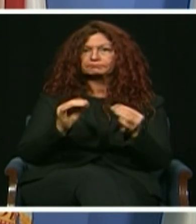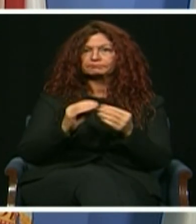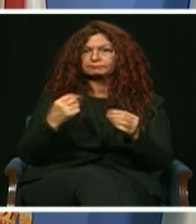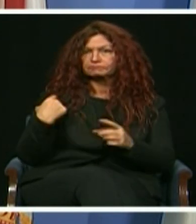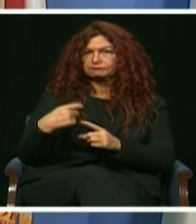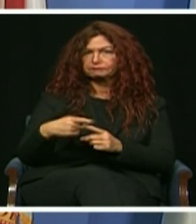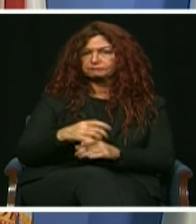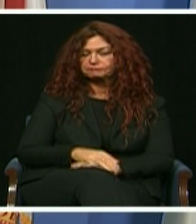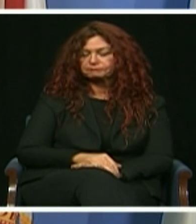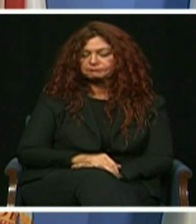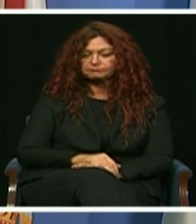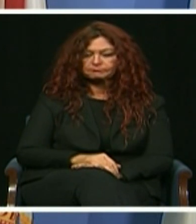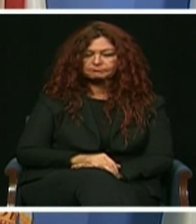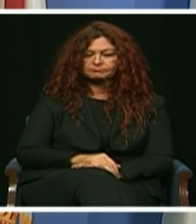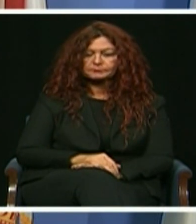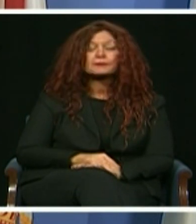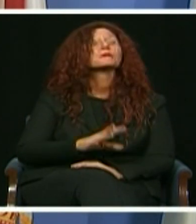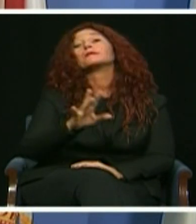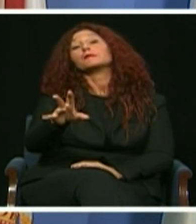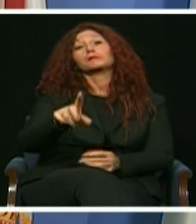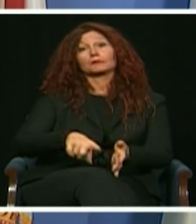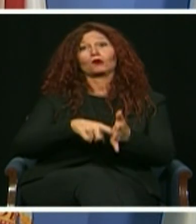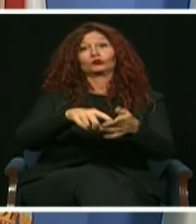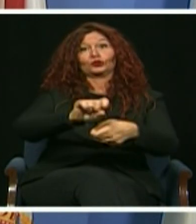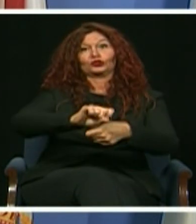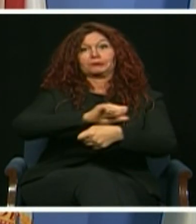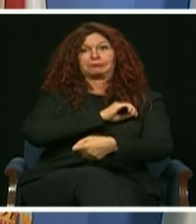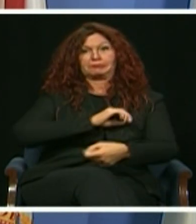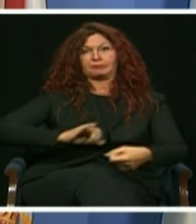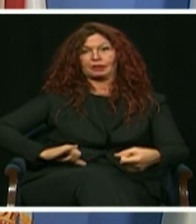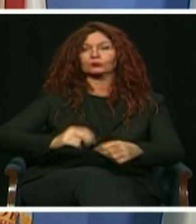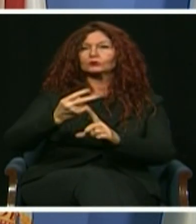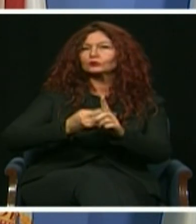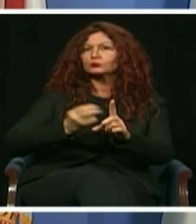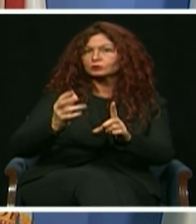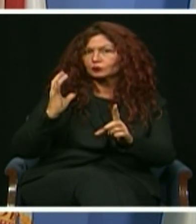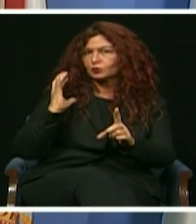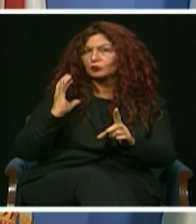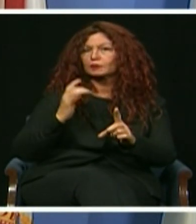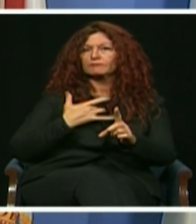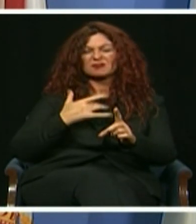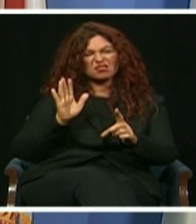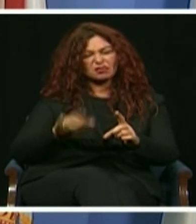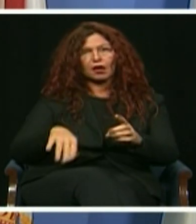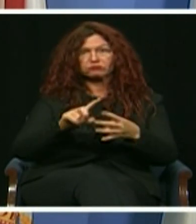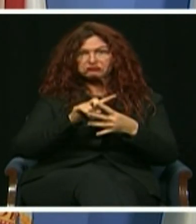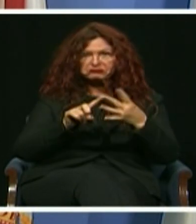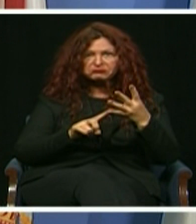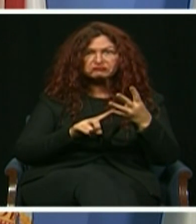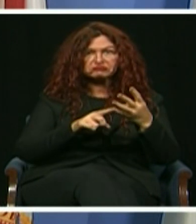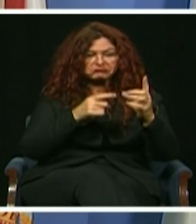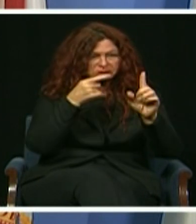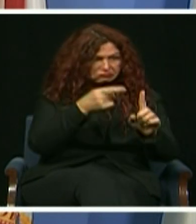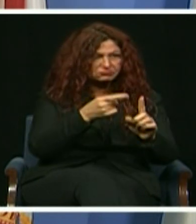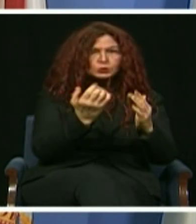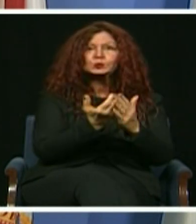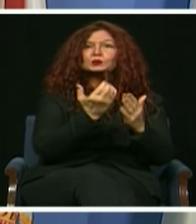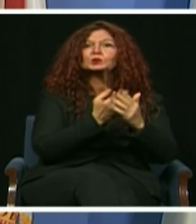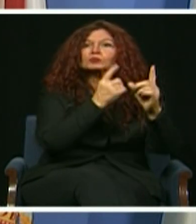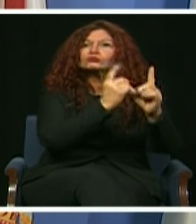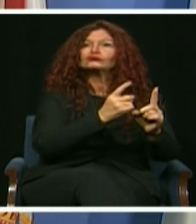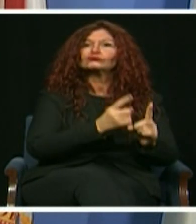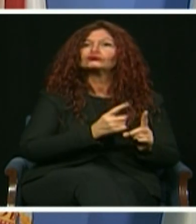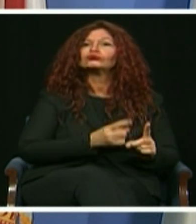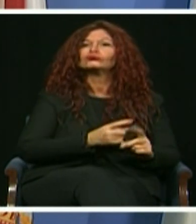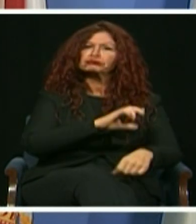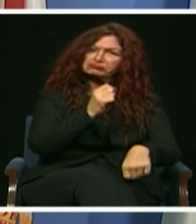Since taking office two months ago, I took immediate action to make these principles pillars of my new administration, and I have